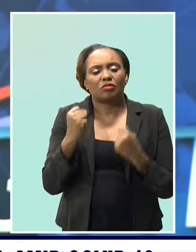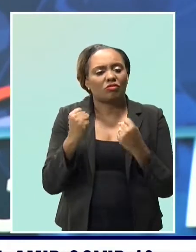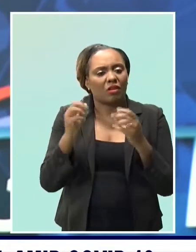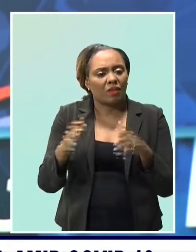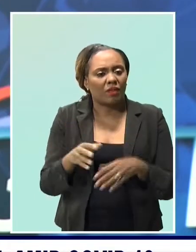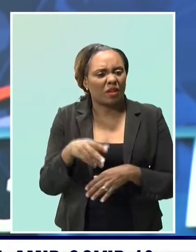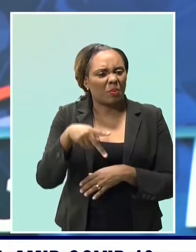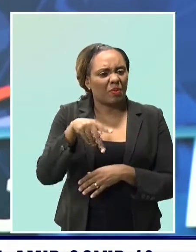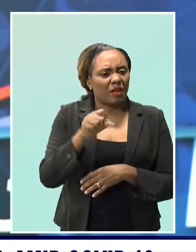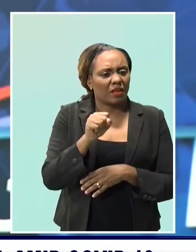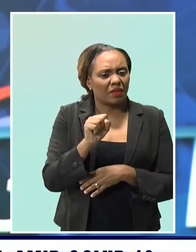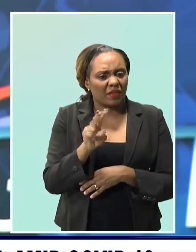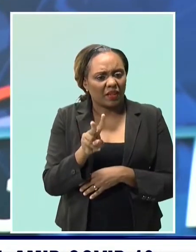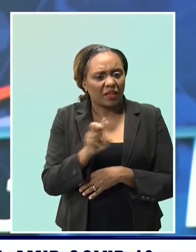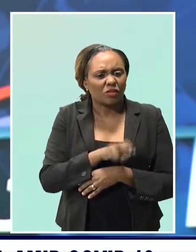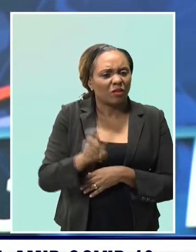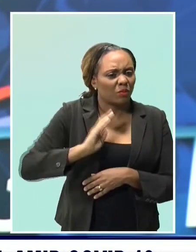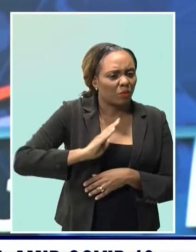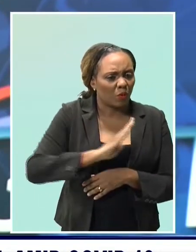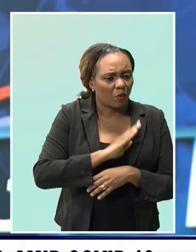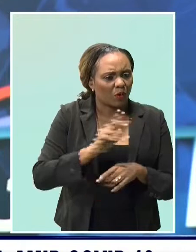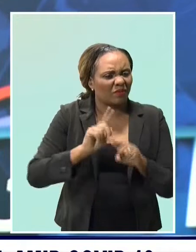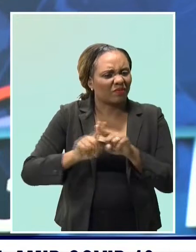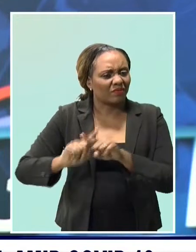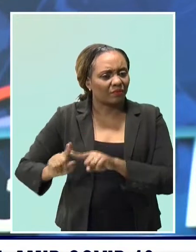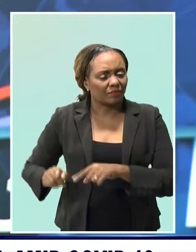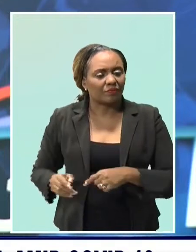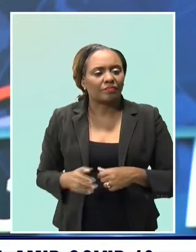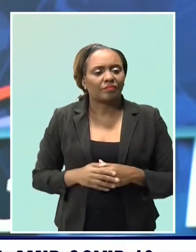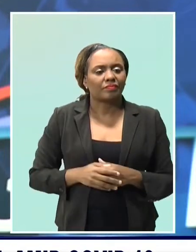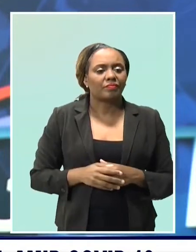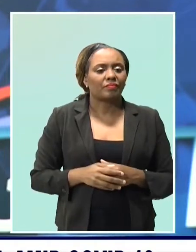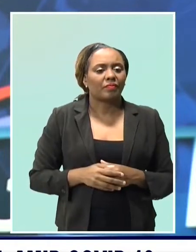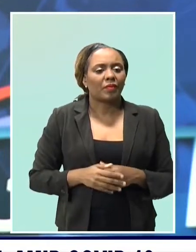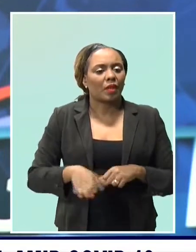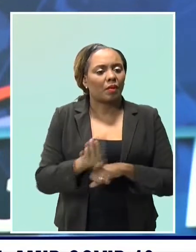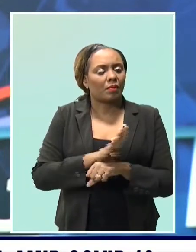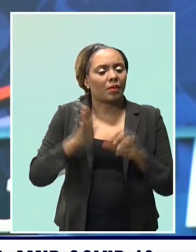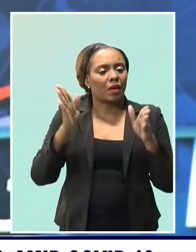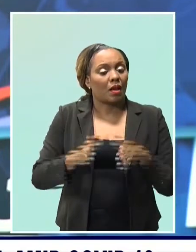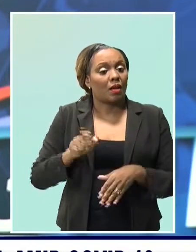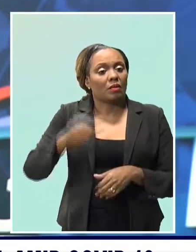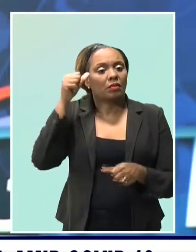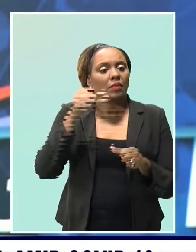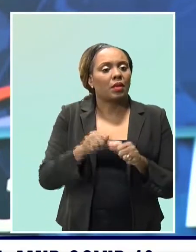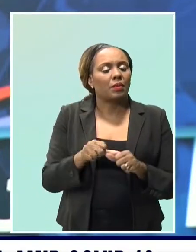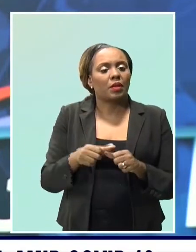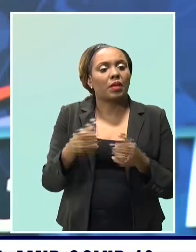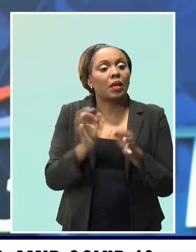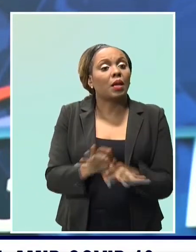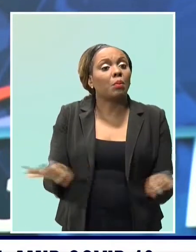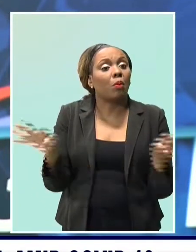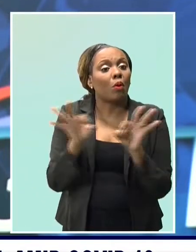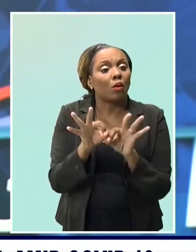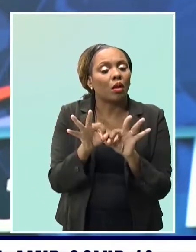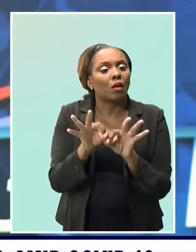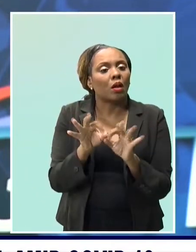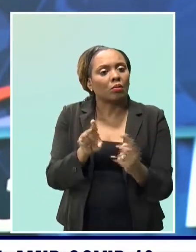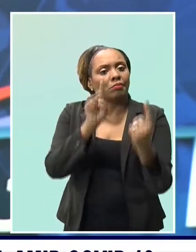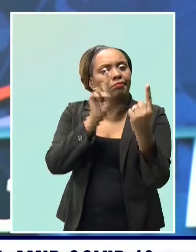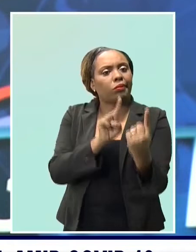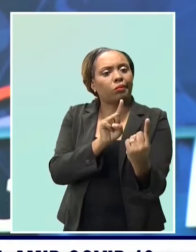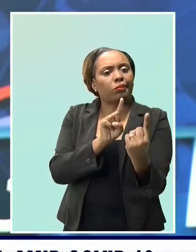Well, as the country works to contain the spread of COVID-19, Barbadians are being reminded of the importance of social distancing,